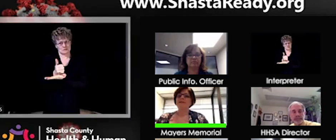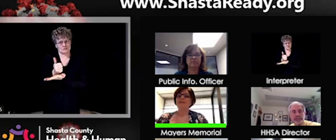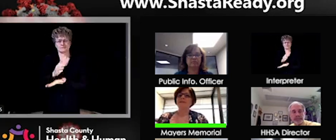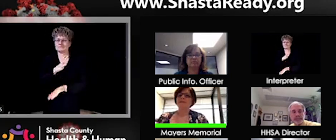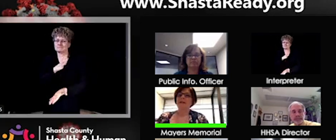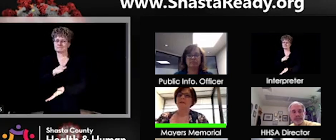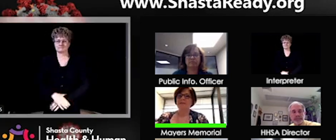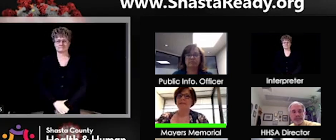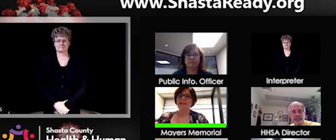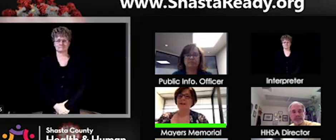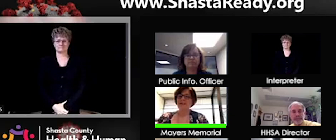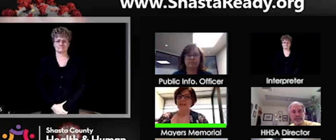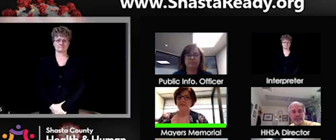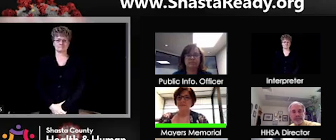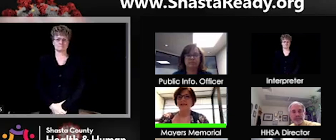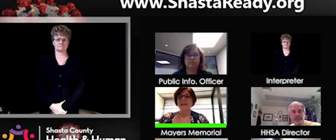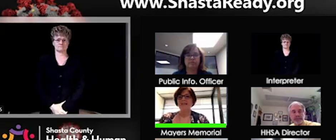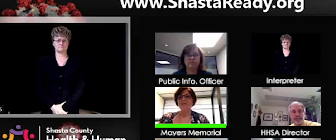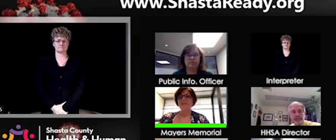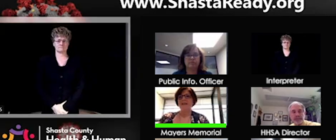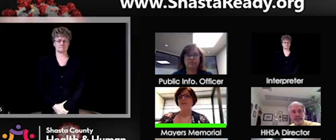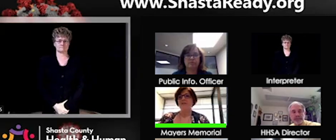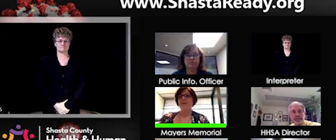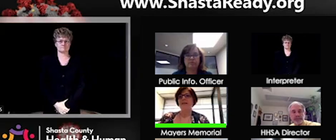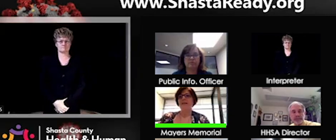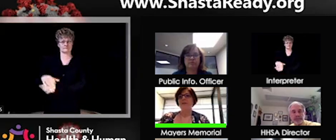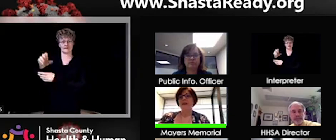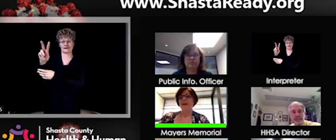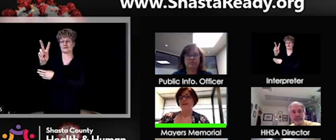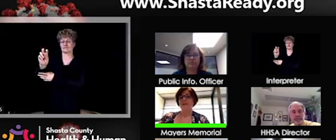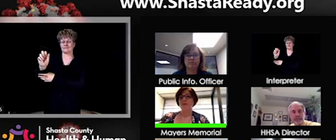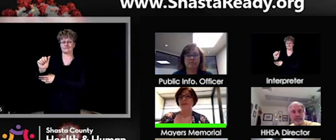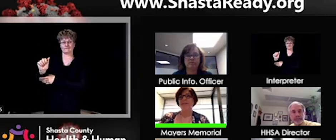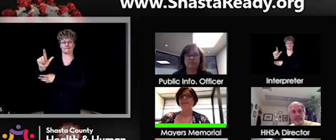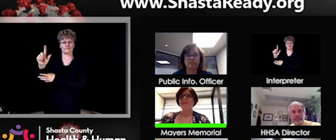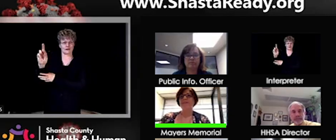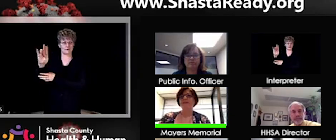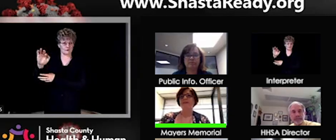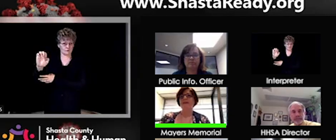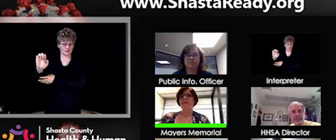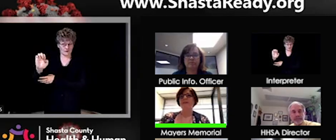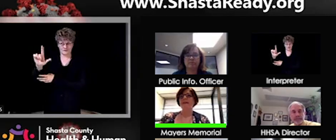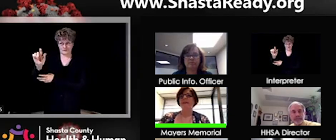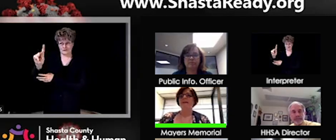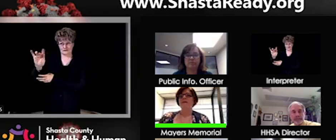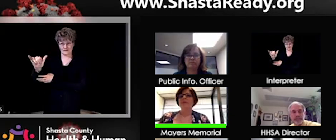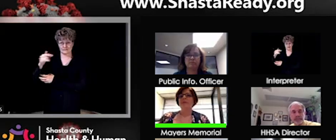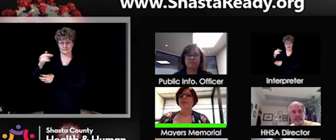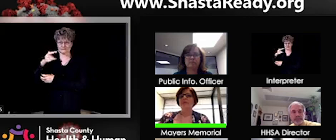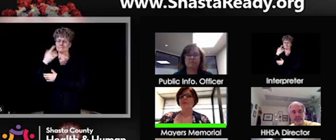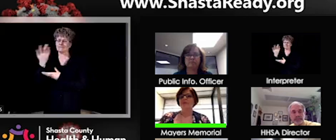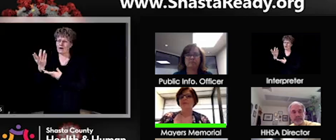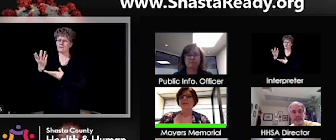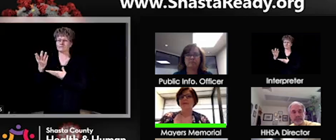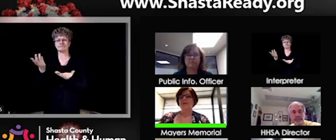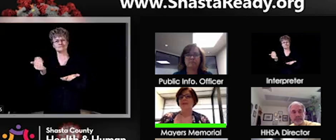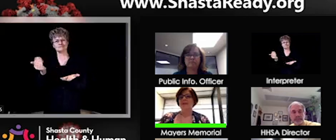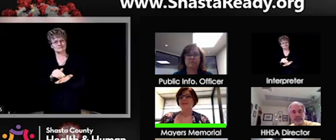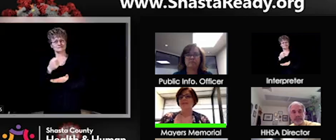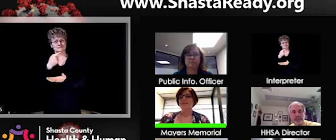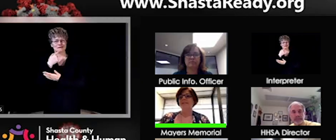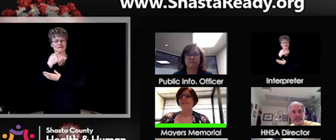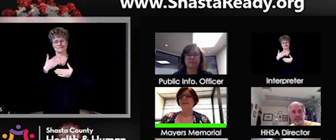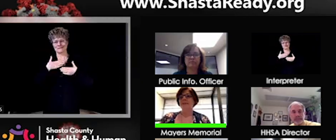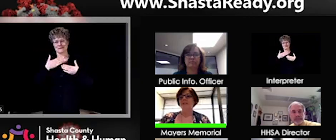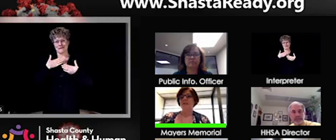I would like to just tag onto that a bit and wish everyone happy Hospital Week. This has been a week that, normally, Hospital Week, we do